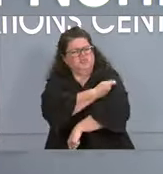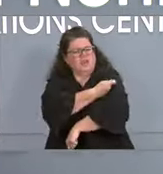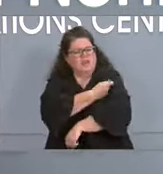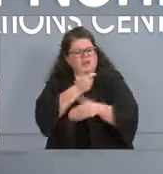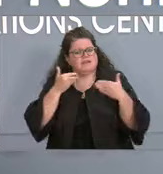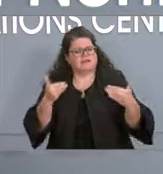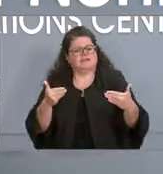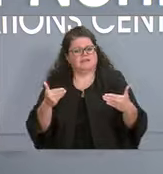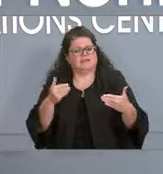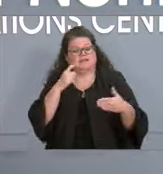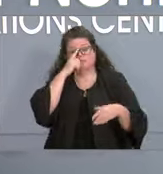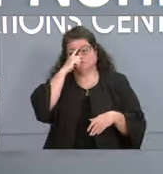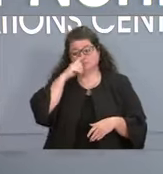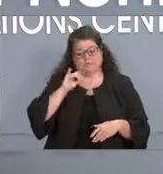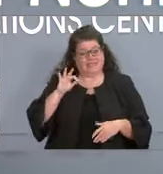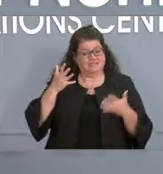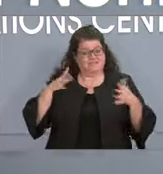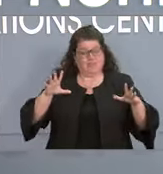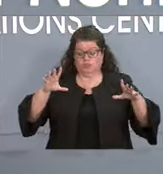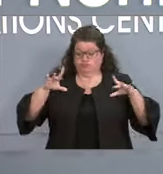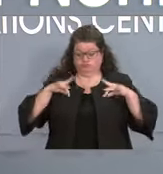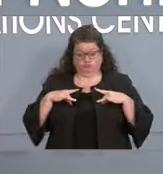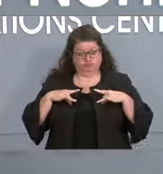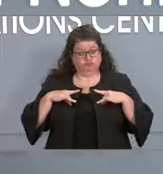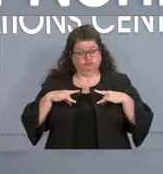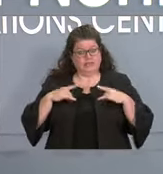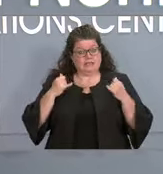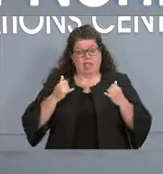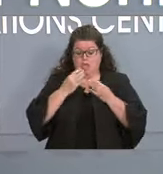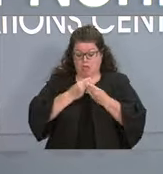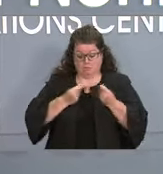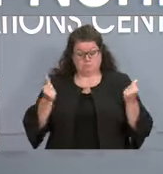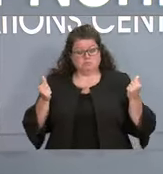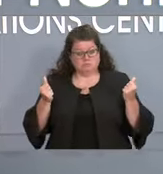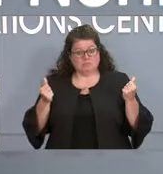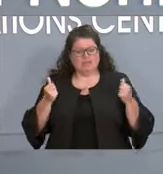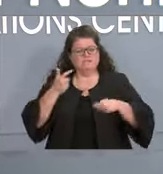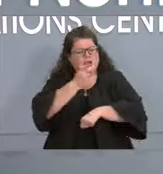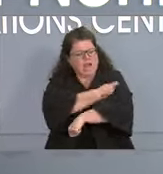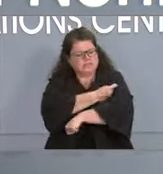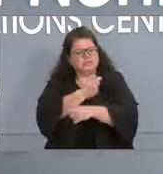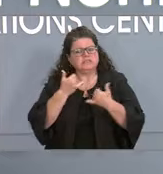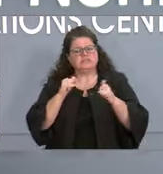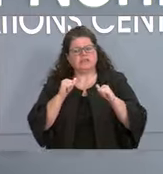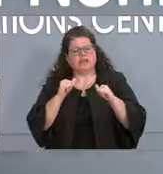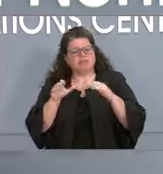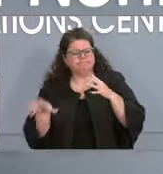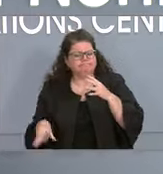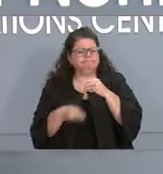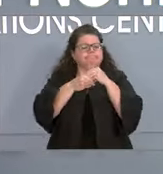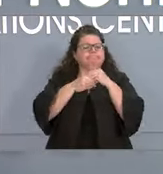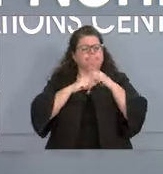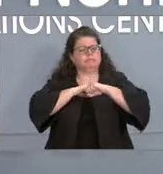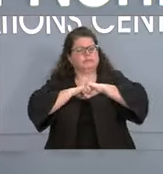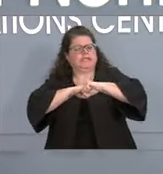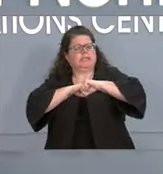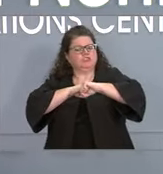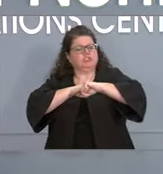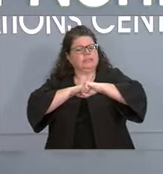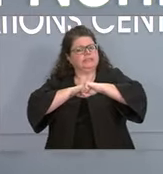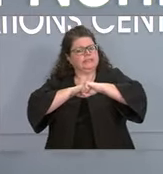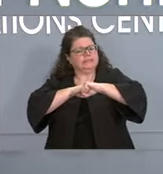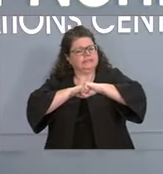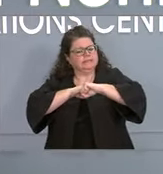had COVID that are now negative, a vaccine still gives you great protection against